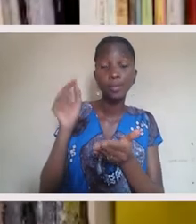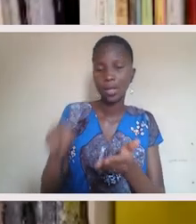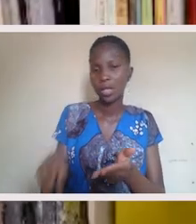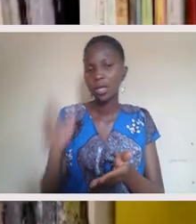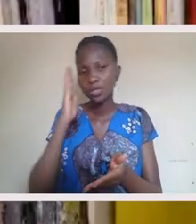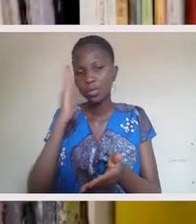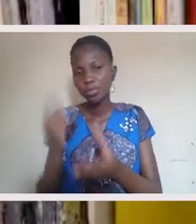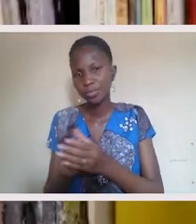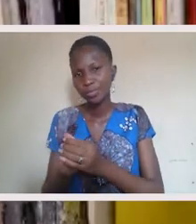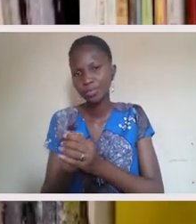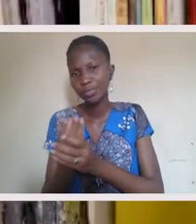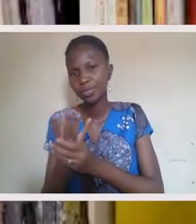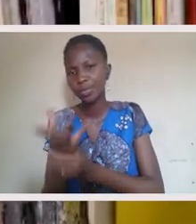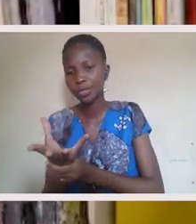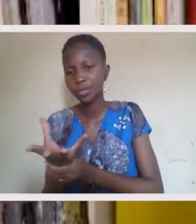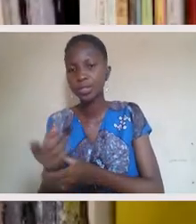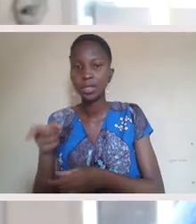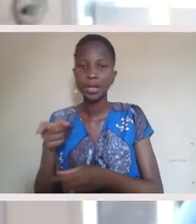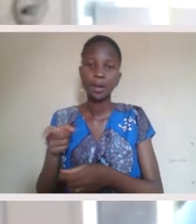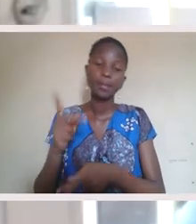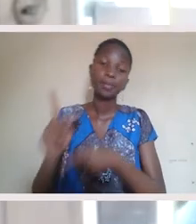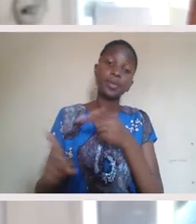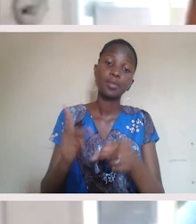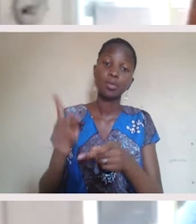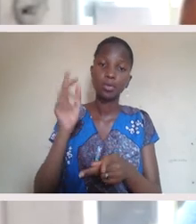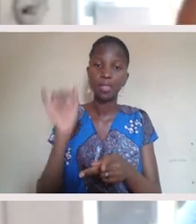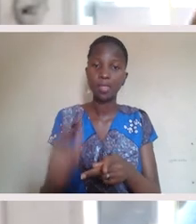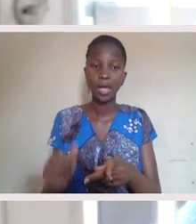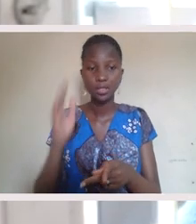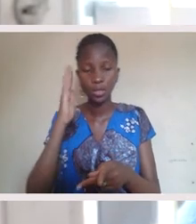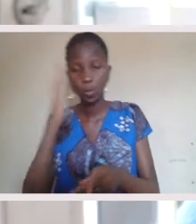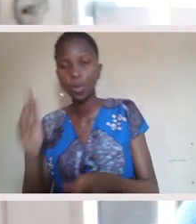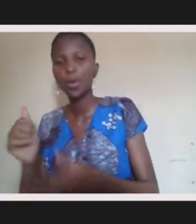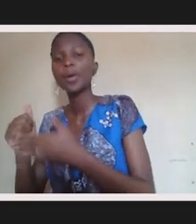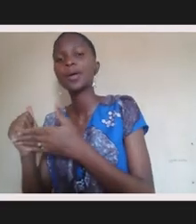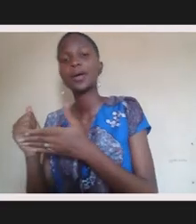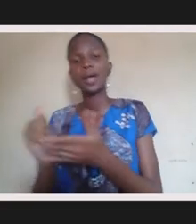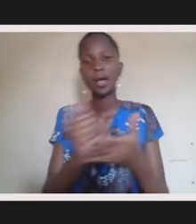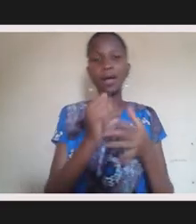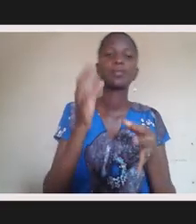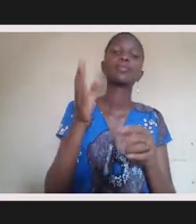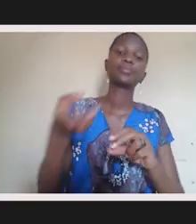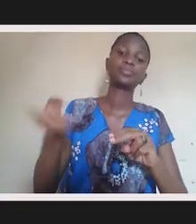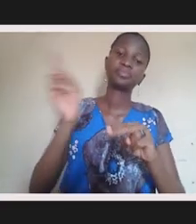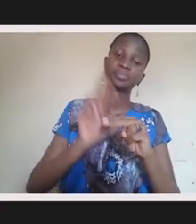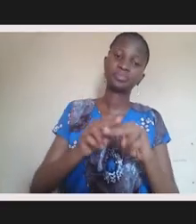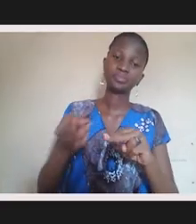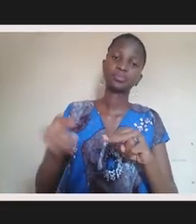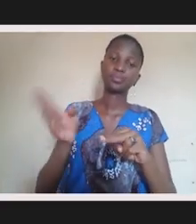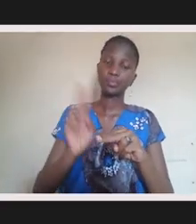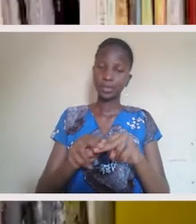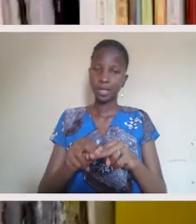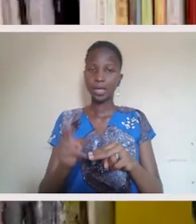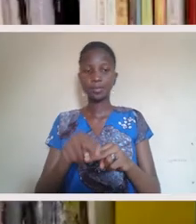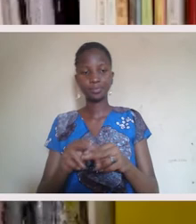now cleaning up the mess of the people before us. So surely that you sow, you'll reap, right? They have a mustard seed and it takes time.